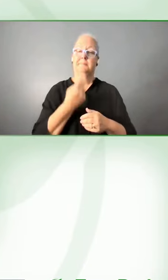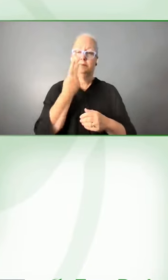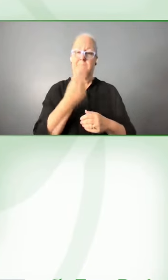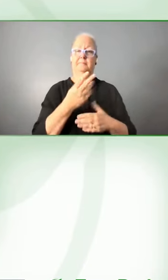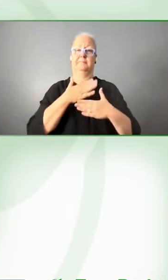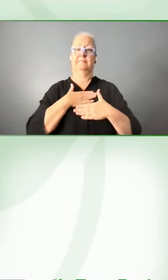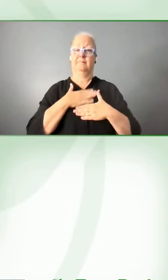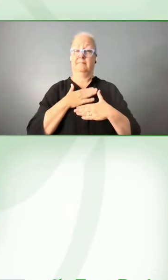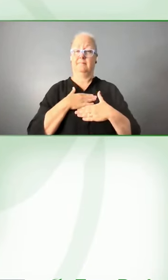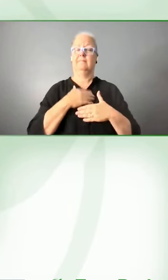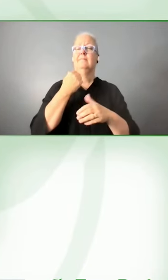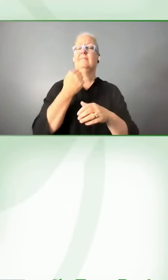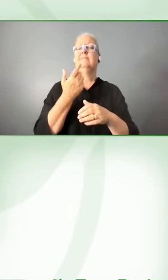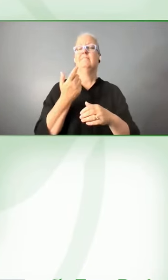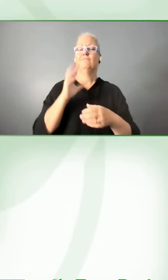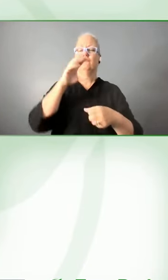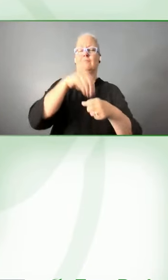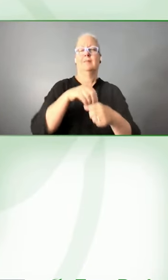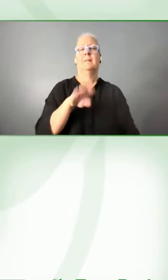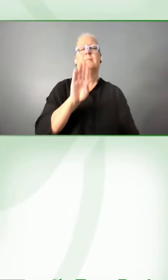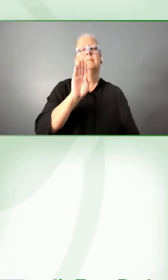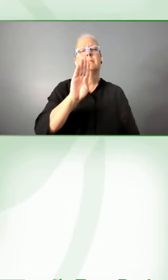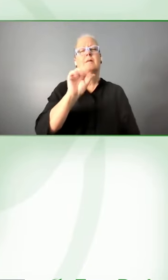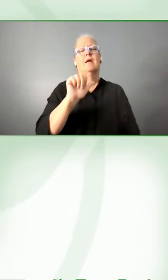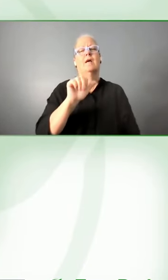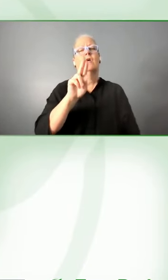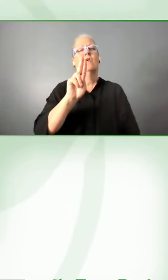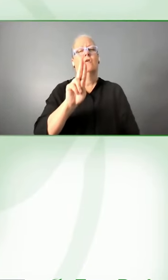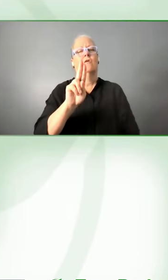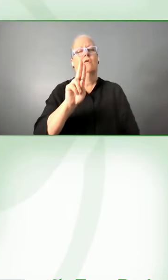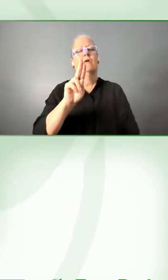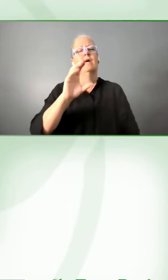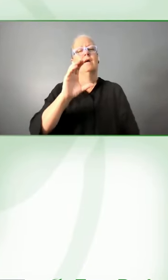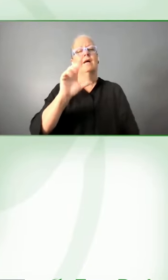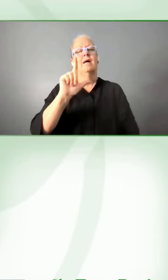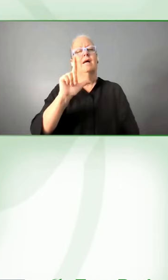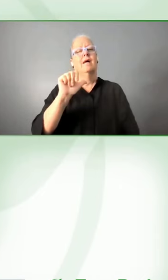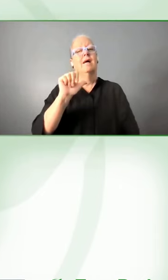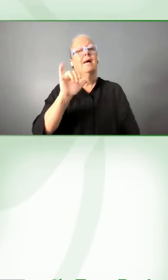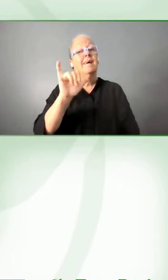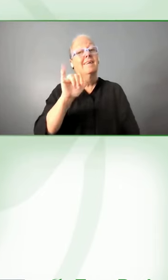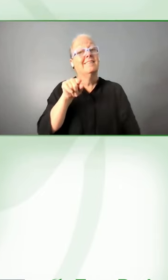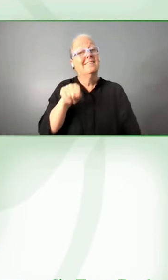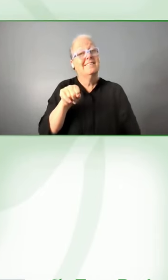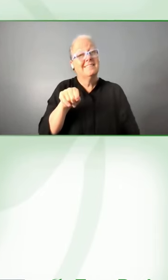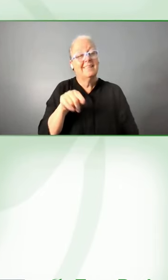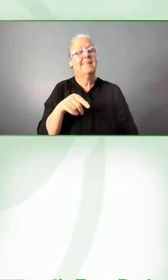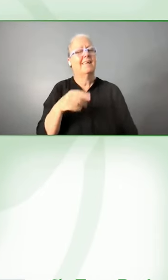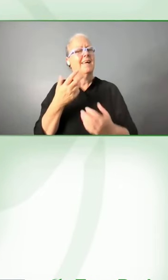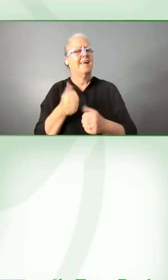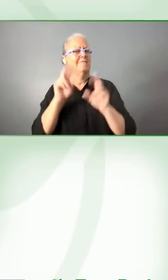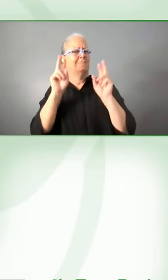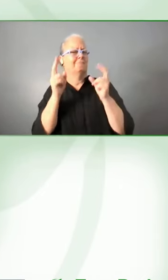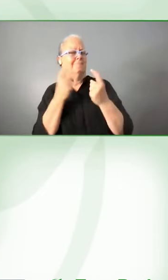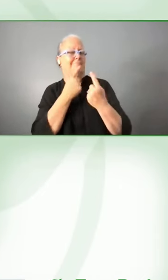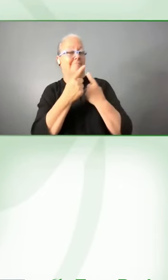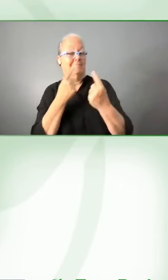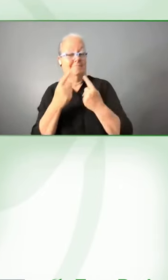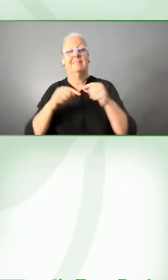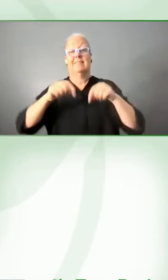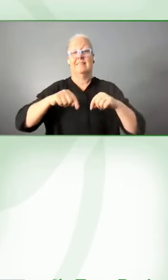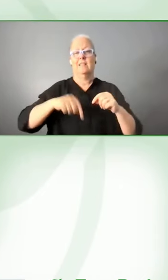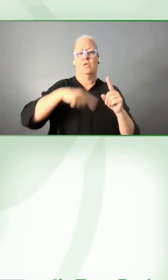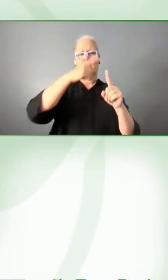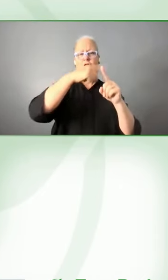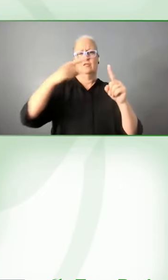relate to the panel topic today so as I said whilst we've got a digital first strategy it's